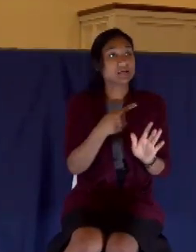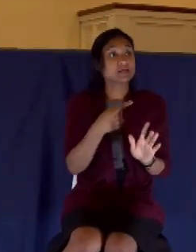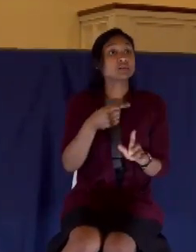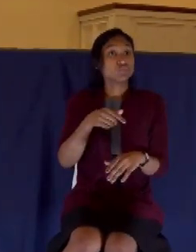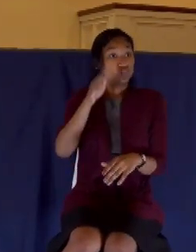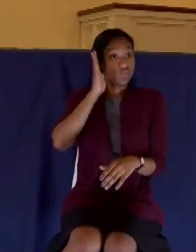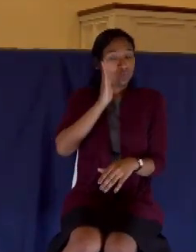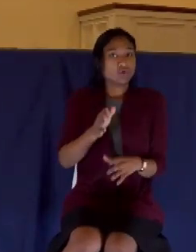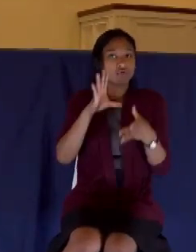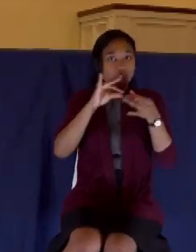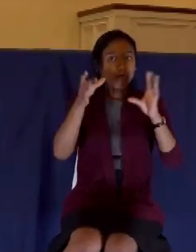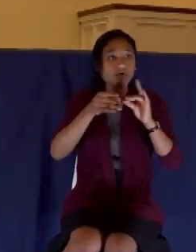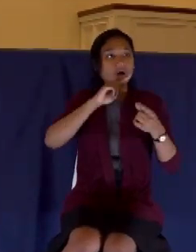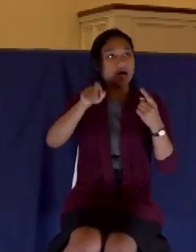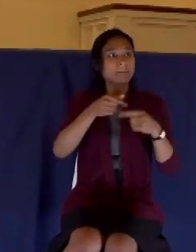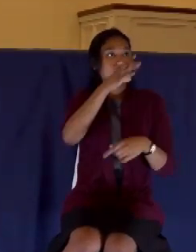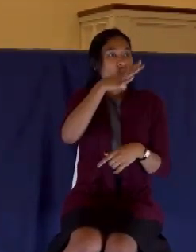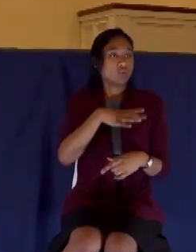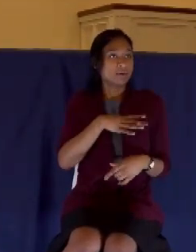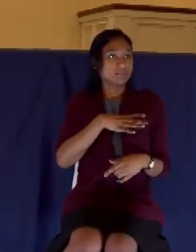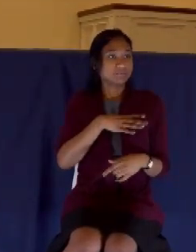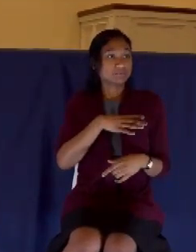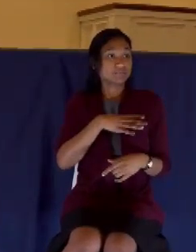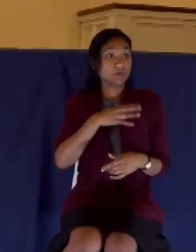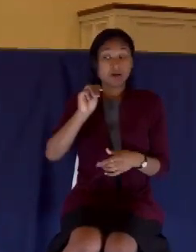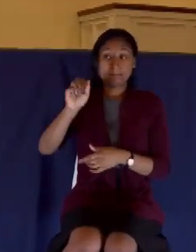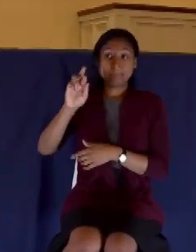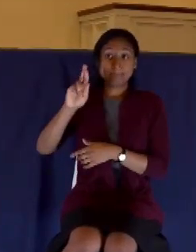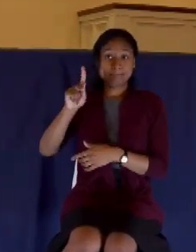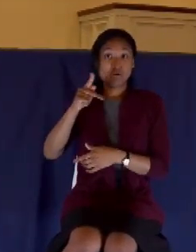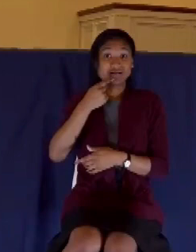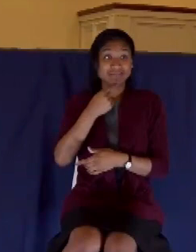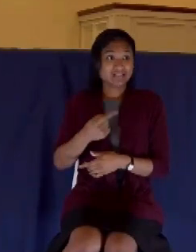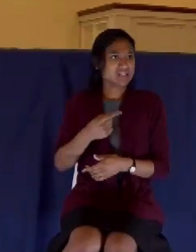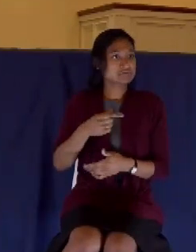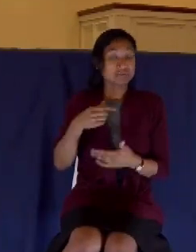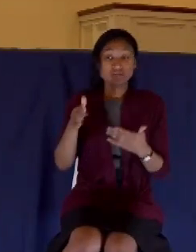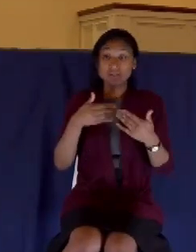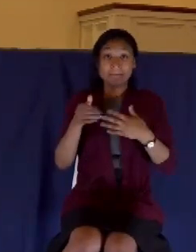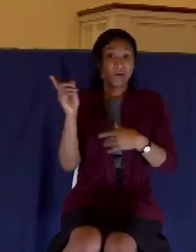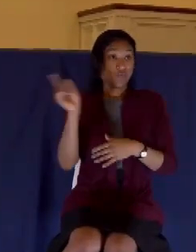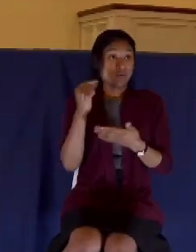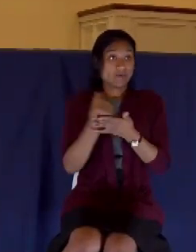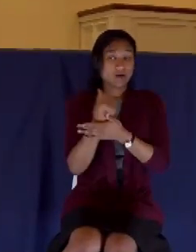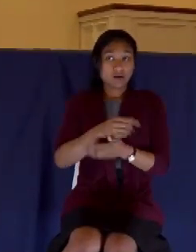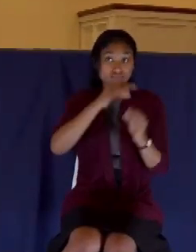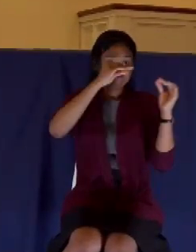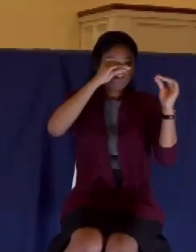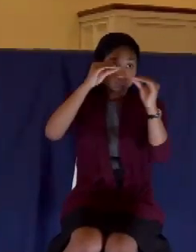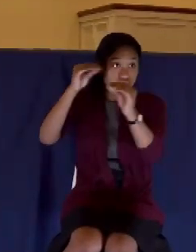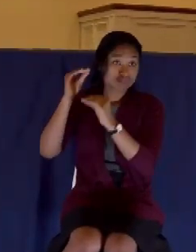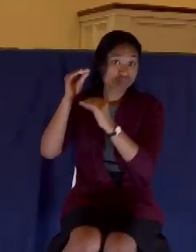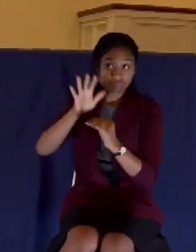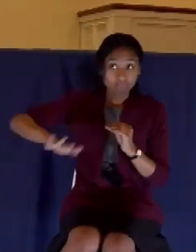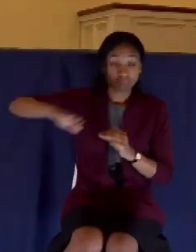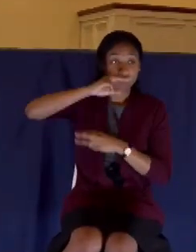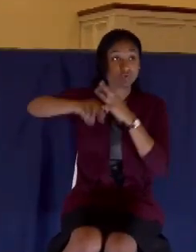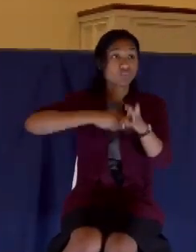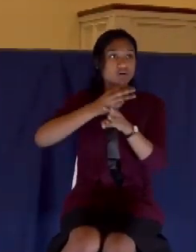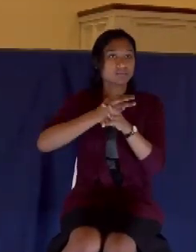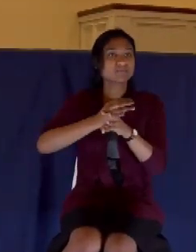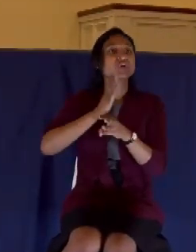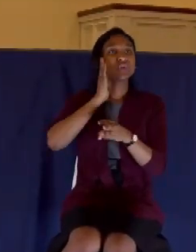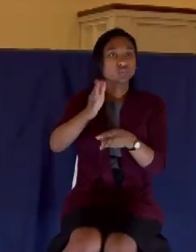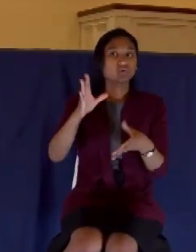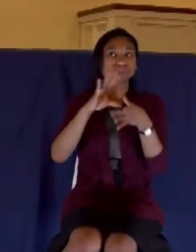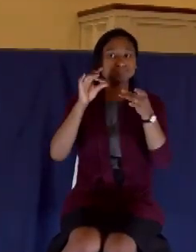that wheresoever the whole gospel shall be preached throughout the whole world, this also that she hath done shall be spoken of for a